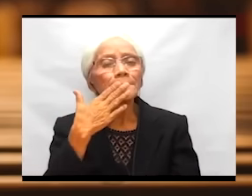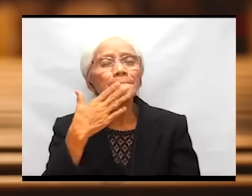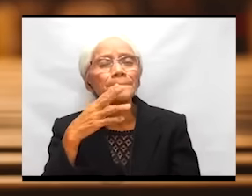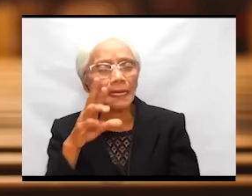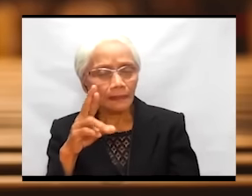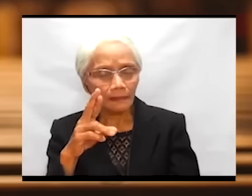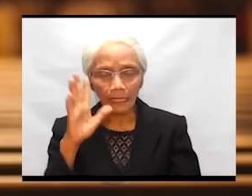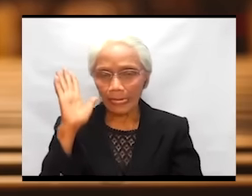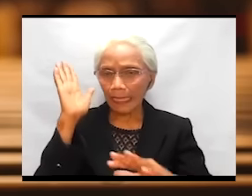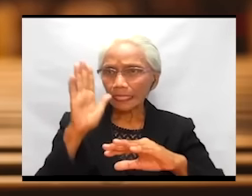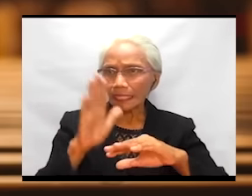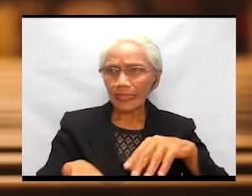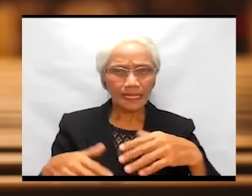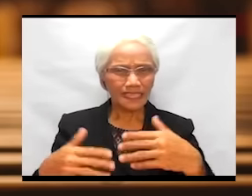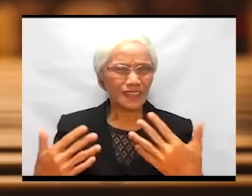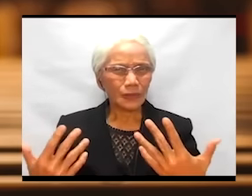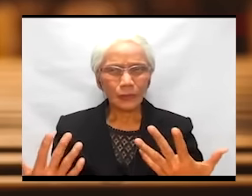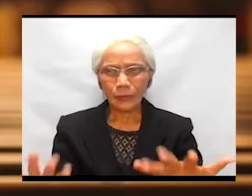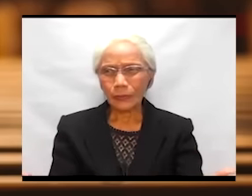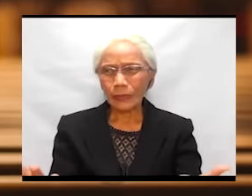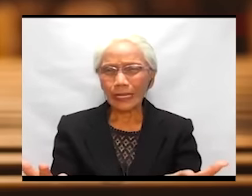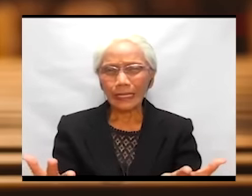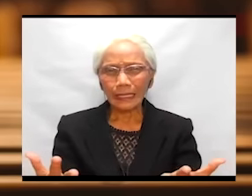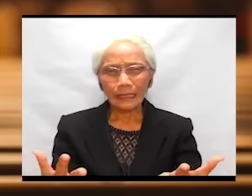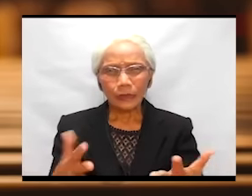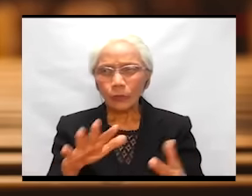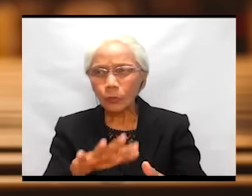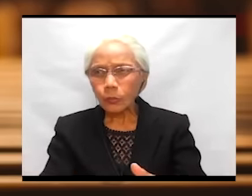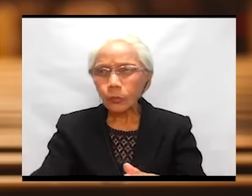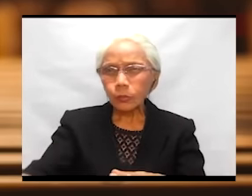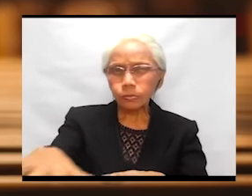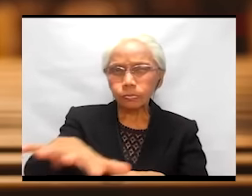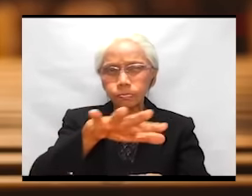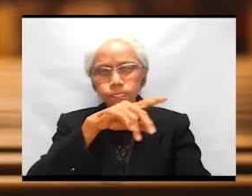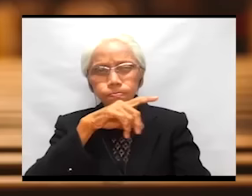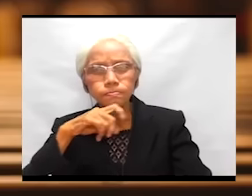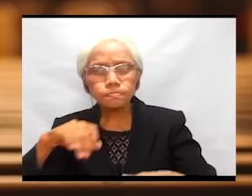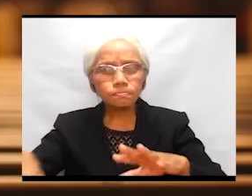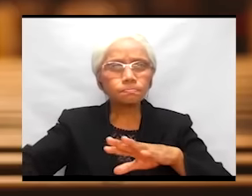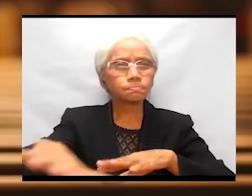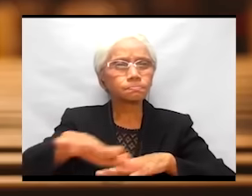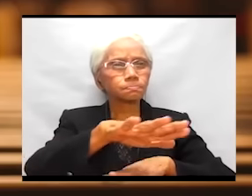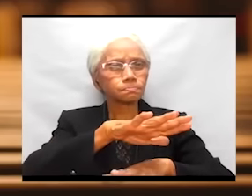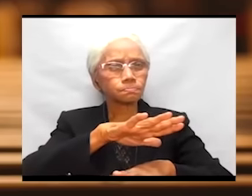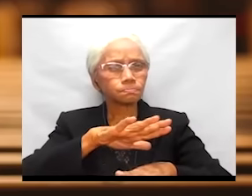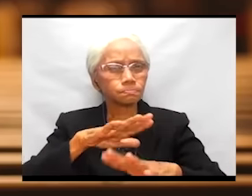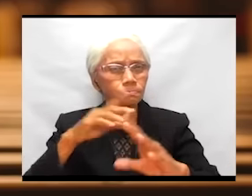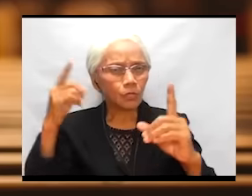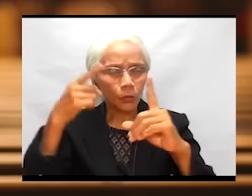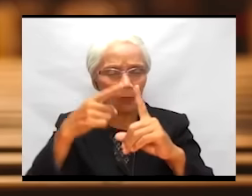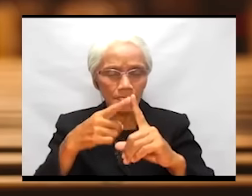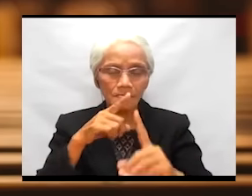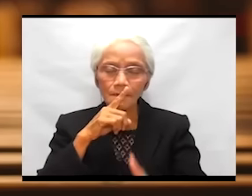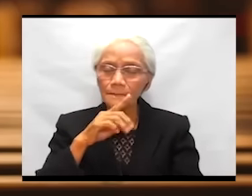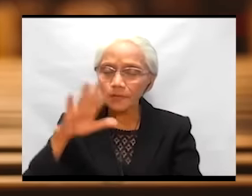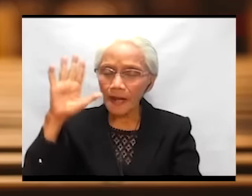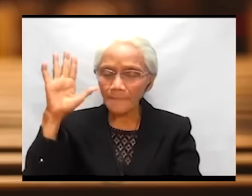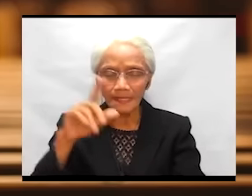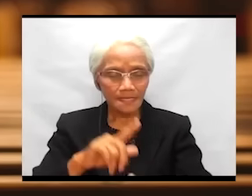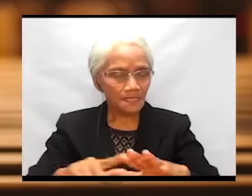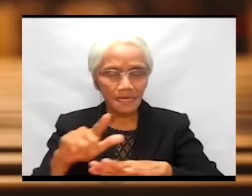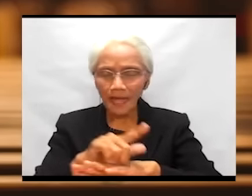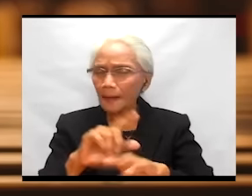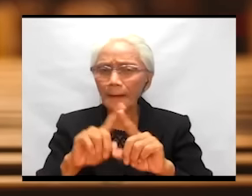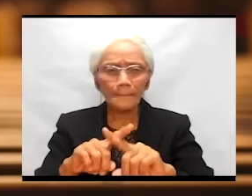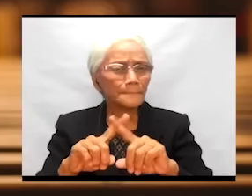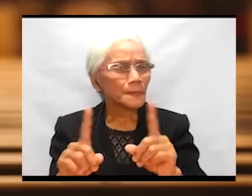than the roaming in the desert towards the promised land. But